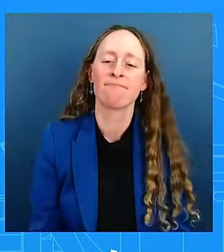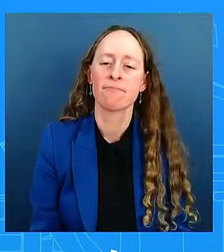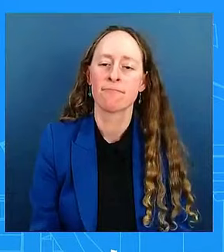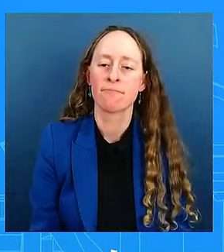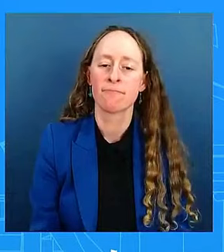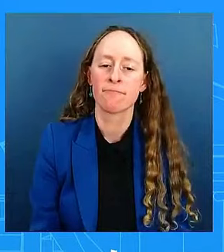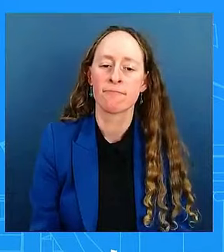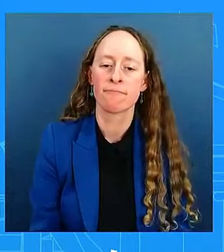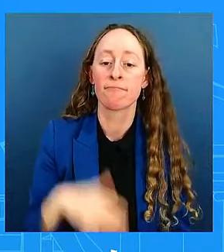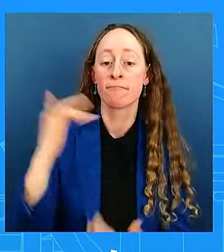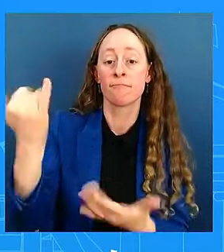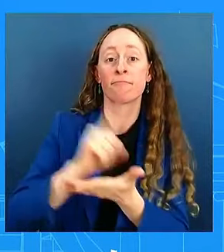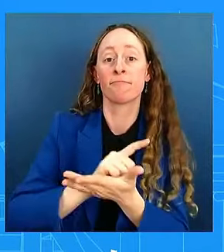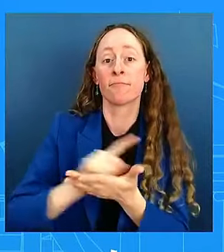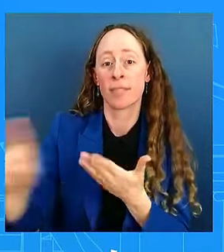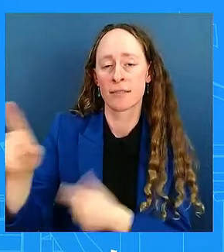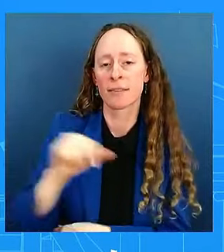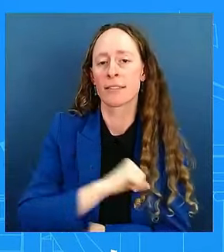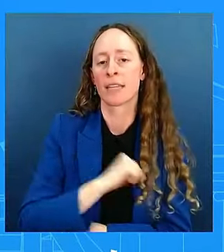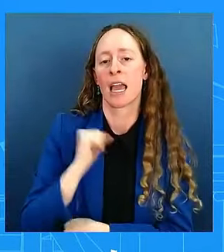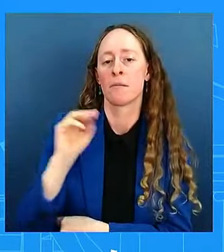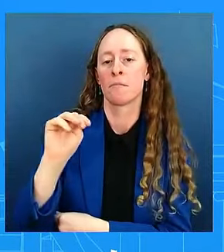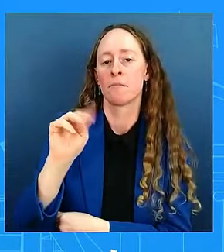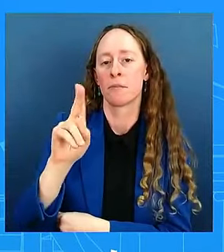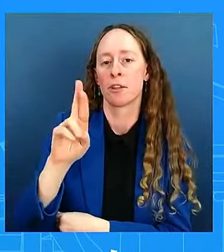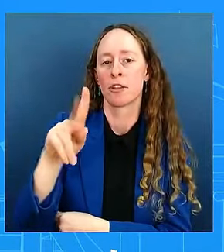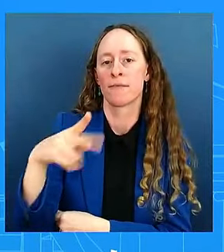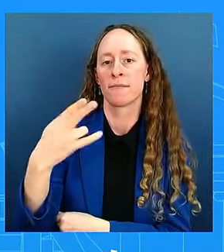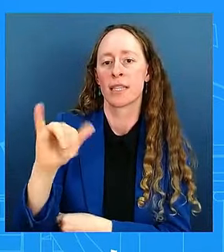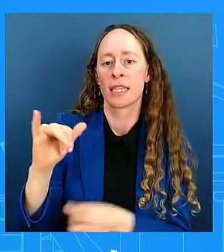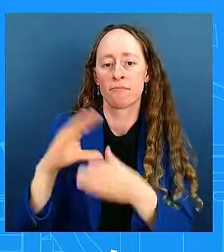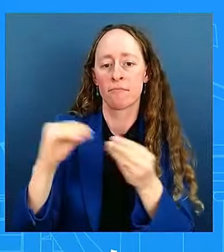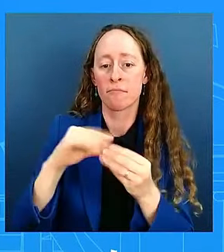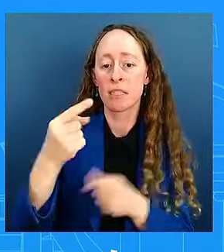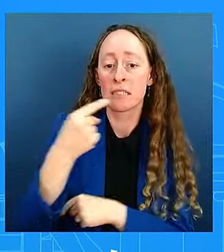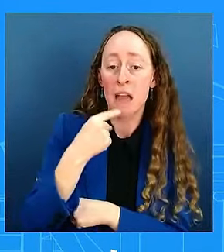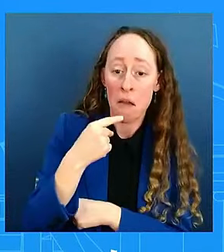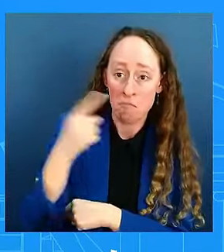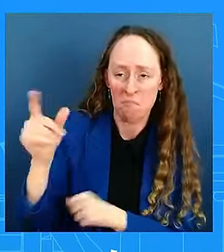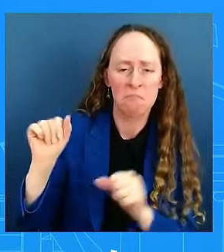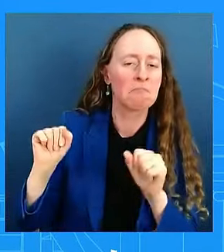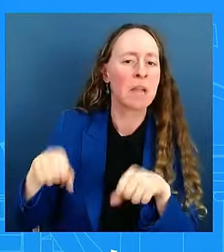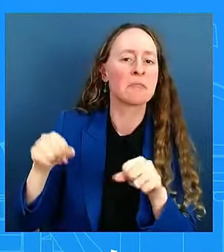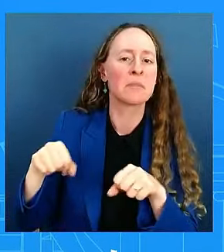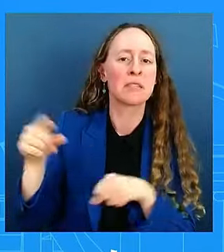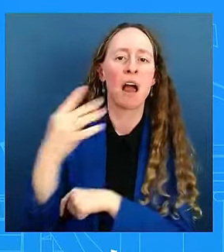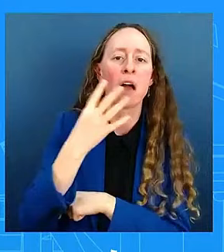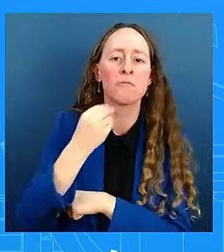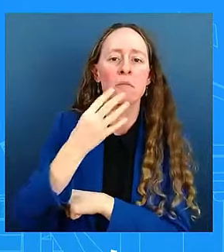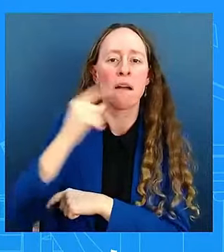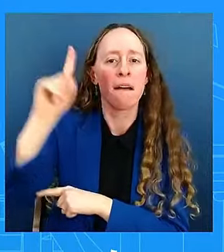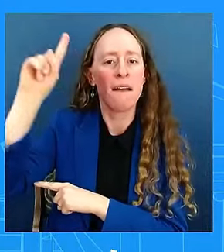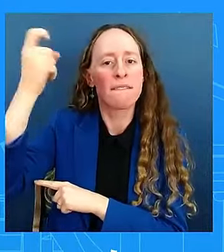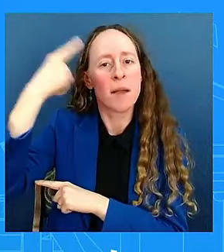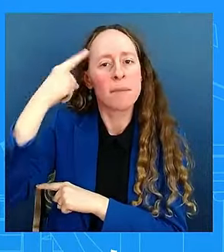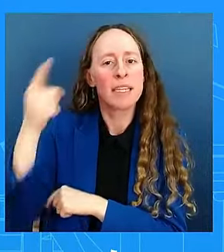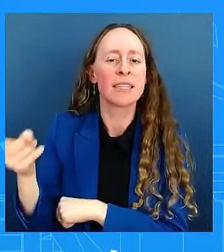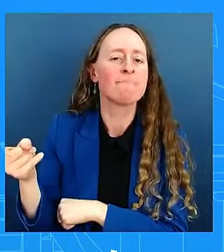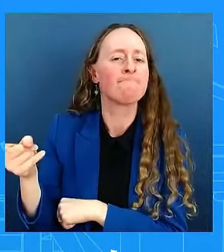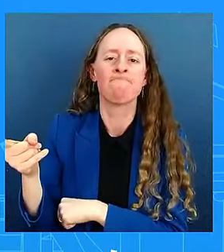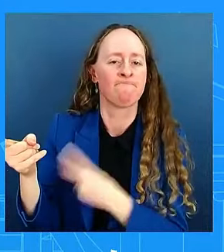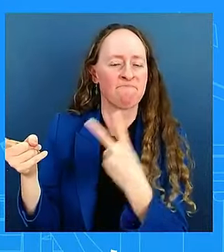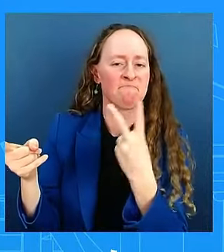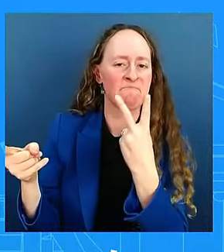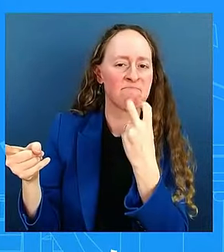that the Israeli government is not going to sign any diplomatic agreement prior to the election, which is what you have been